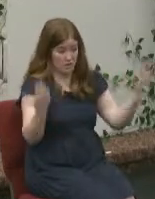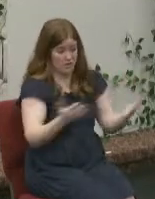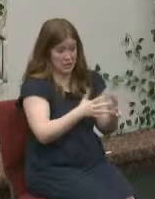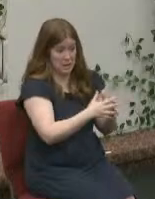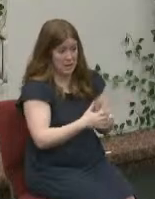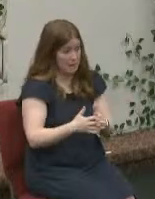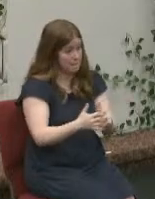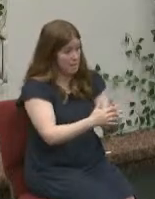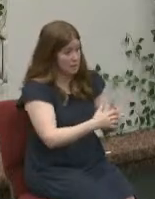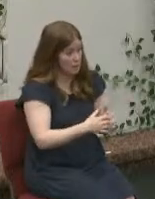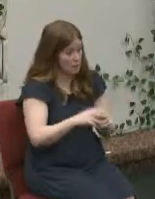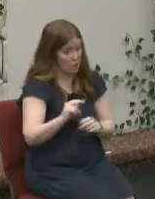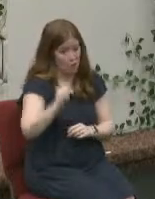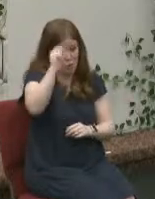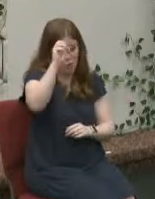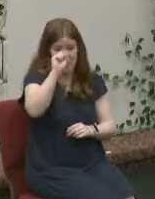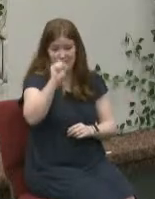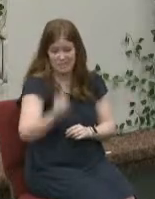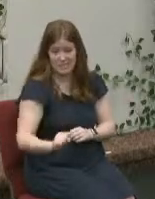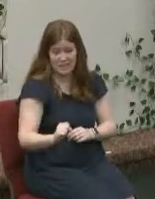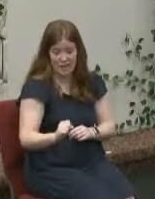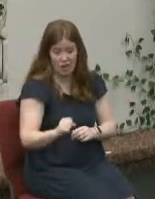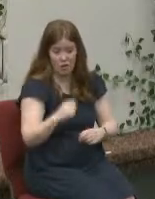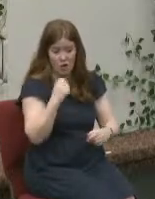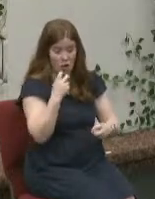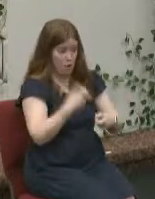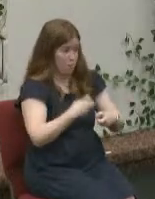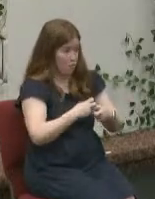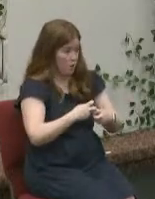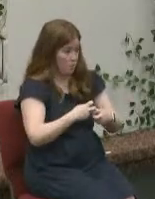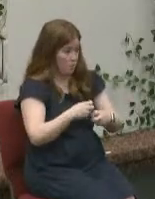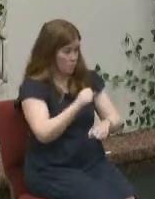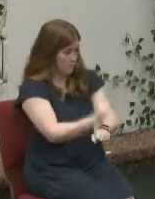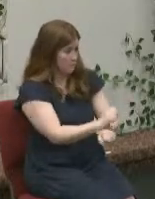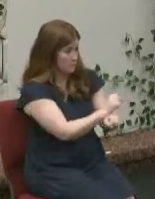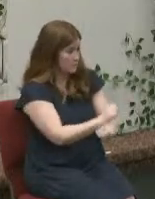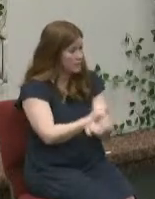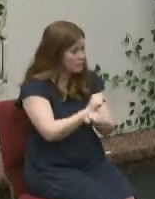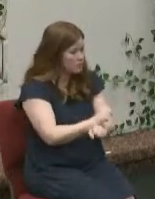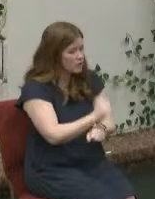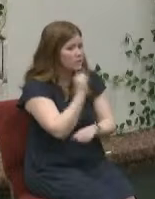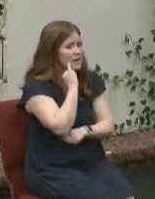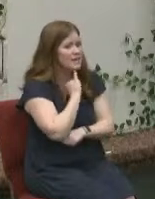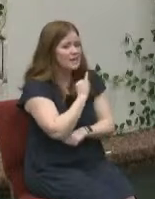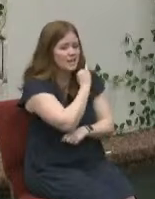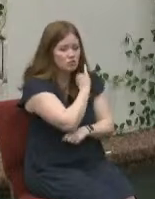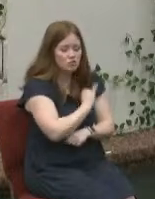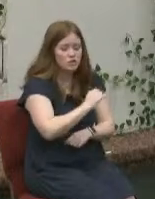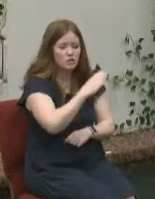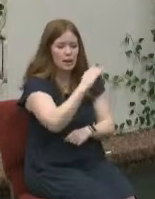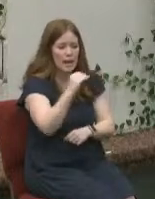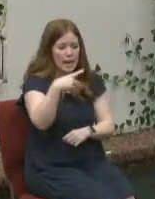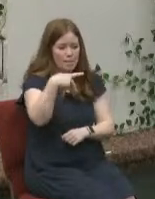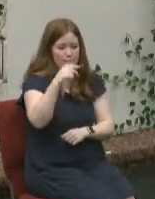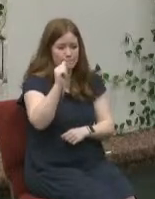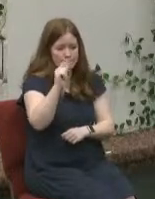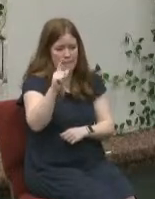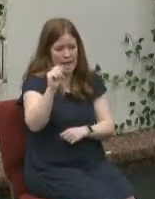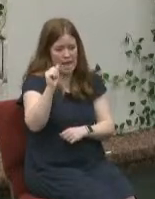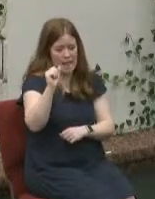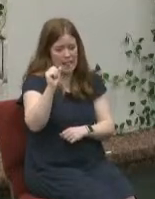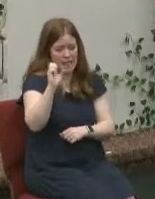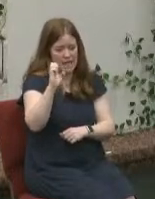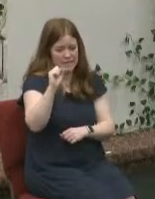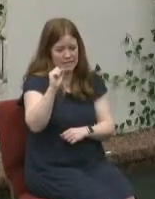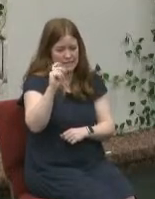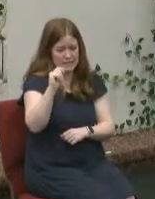south about the issue of slavery or whether it's Israel or Palestine in the recent days that we are in and